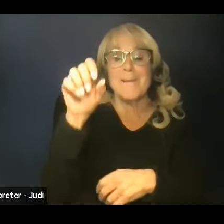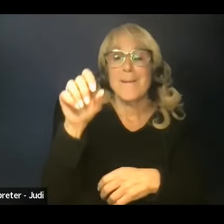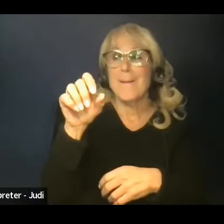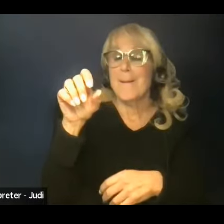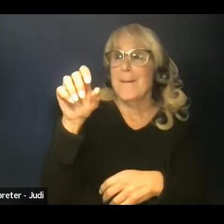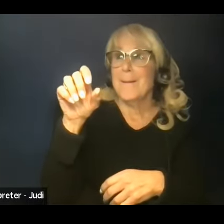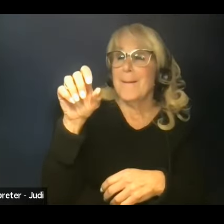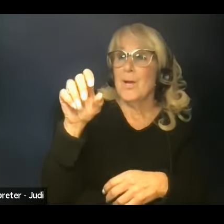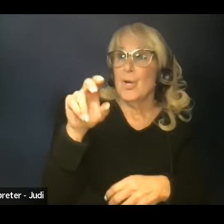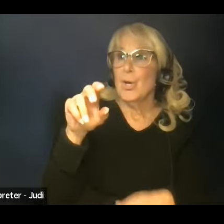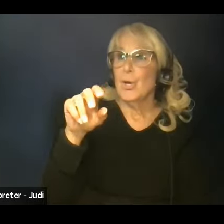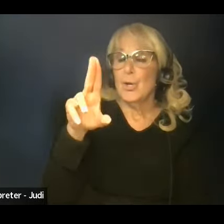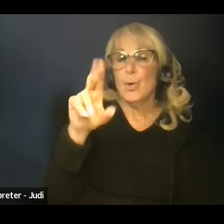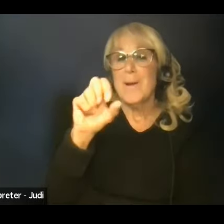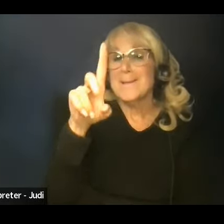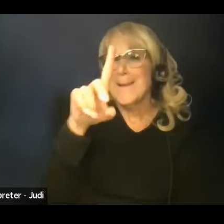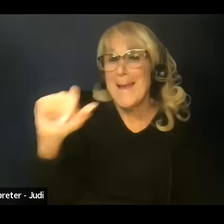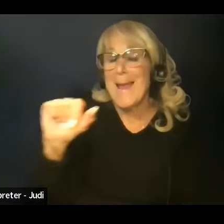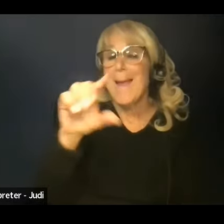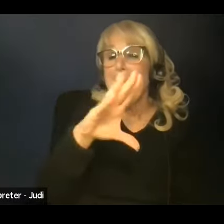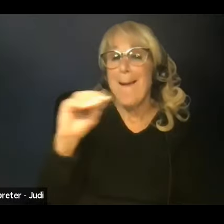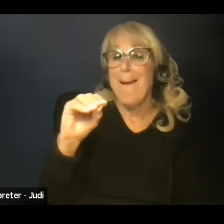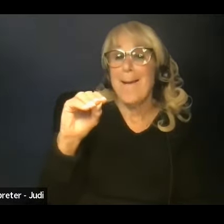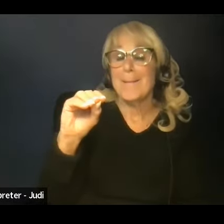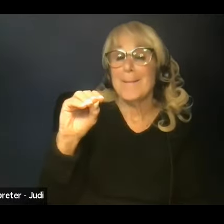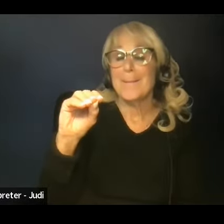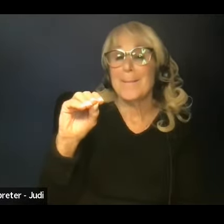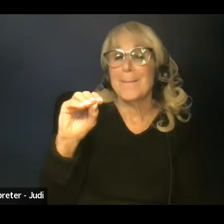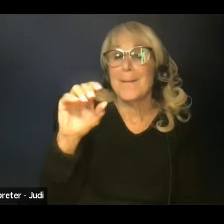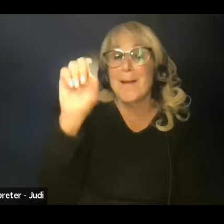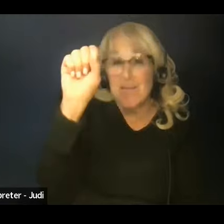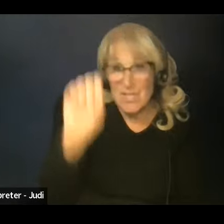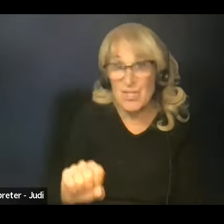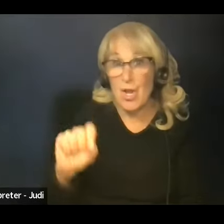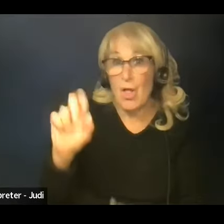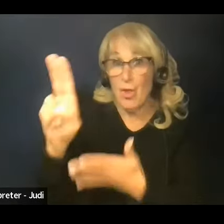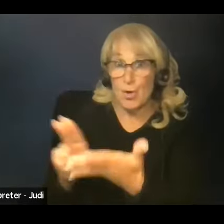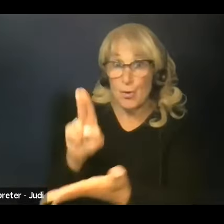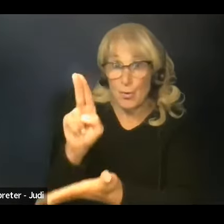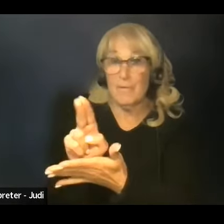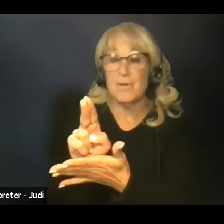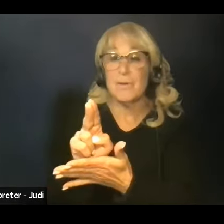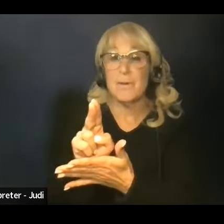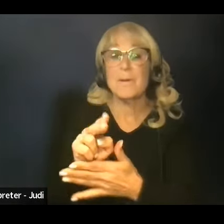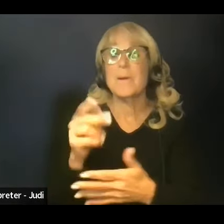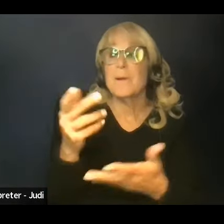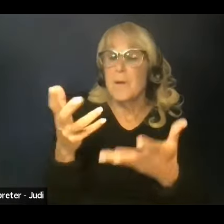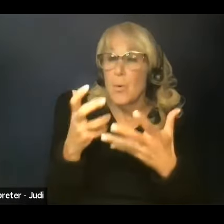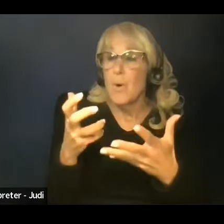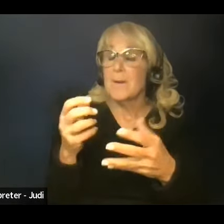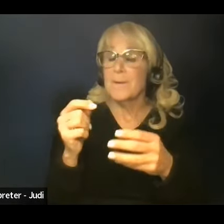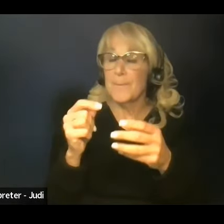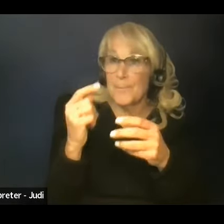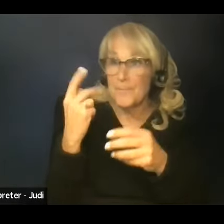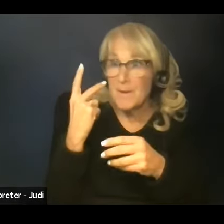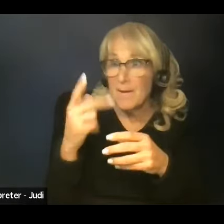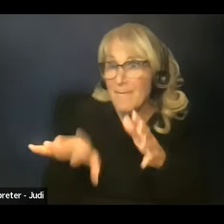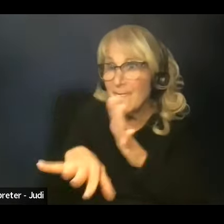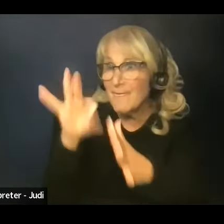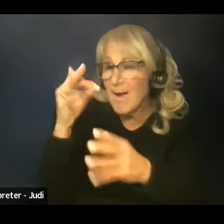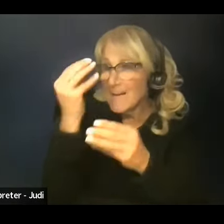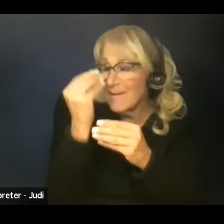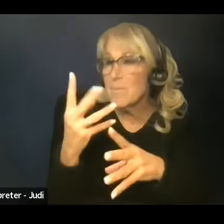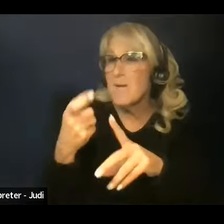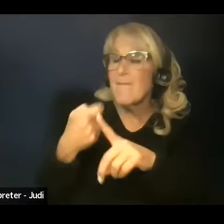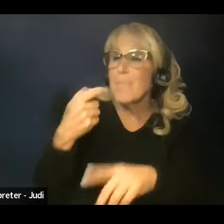to search out not stretch out we hope we don't stretch all the resources, but we're going to search out digest and reformat information from the